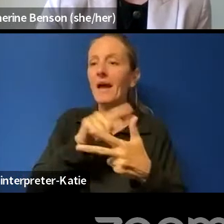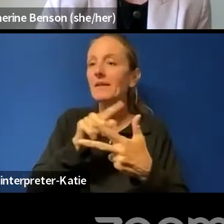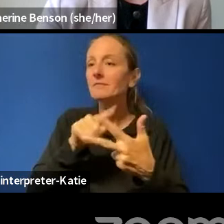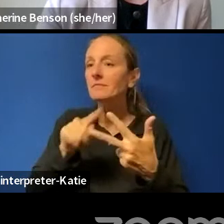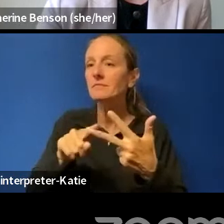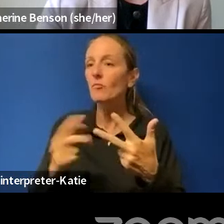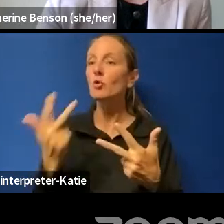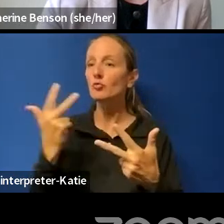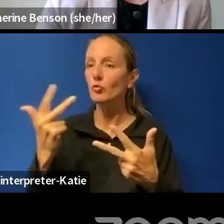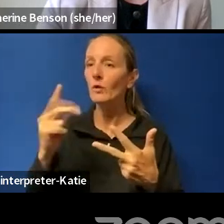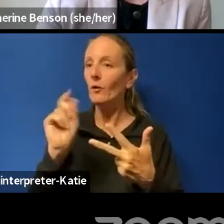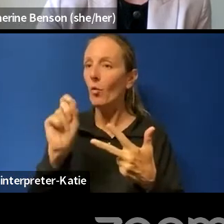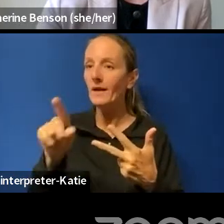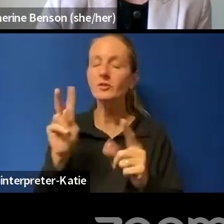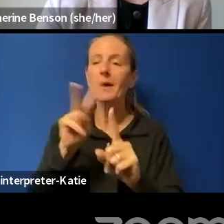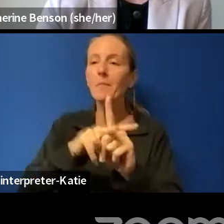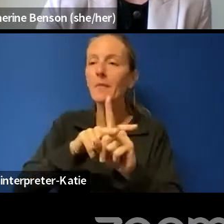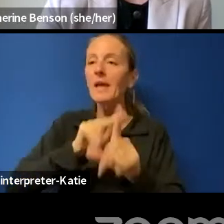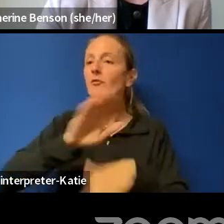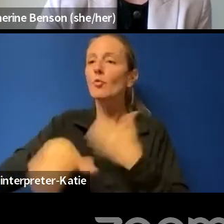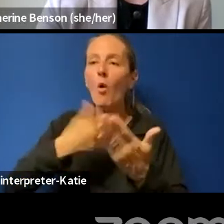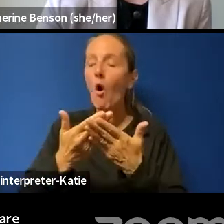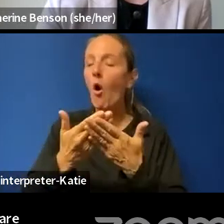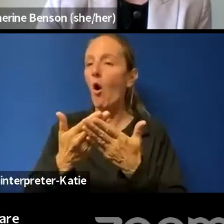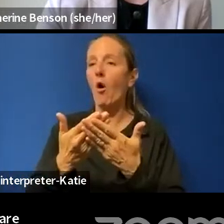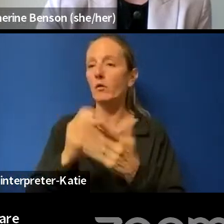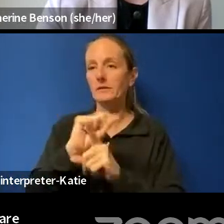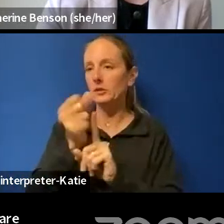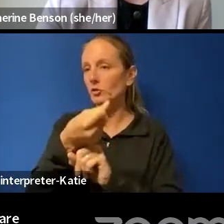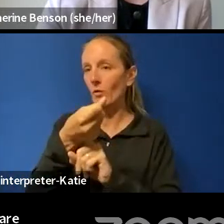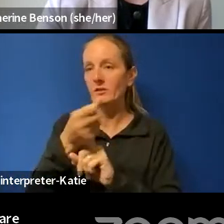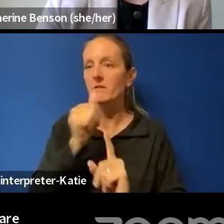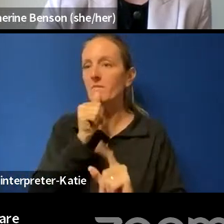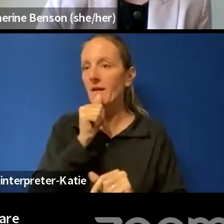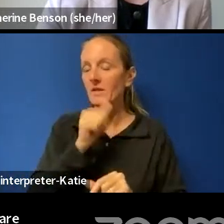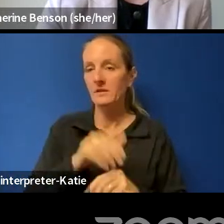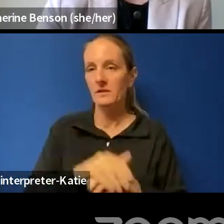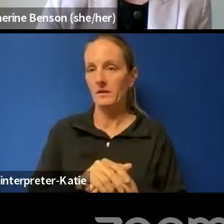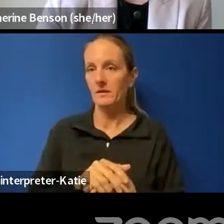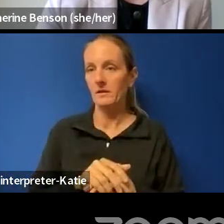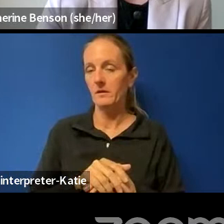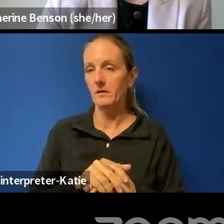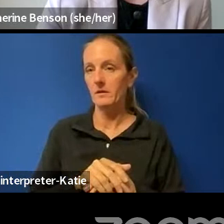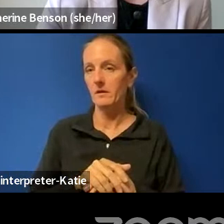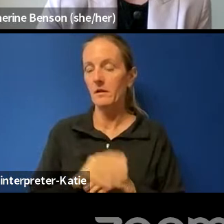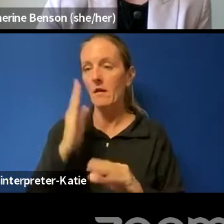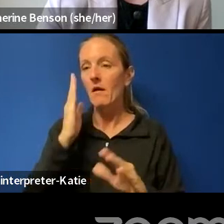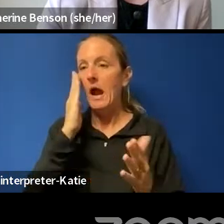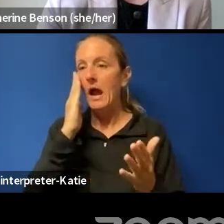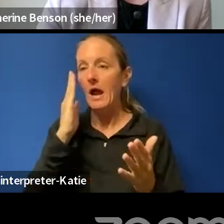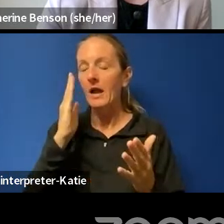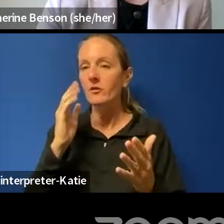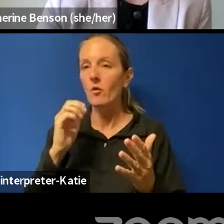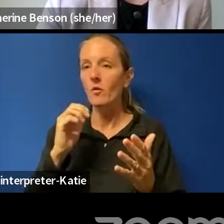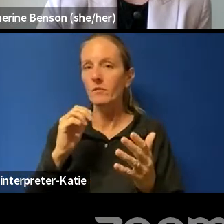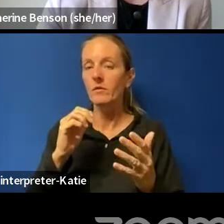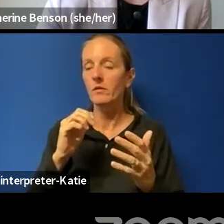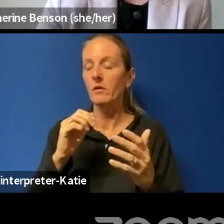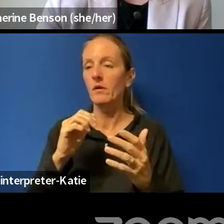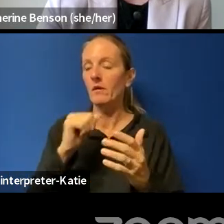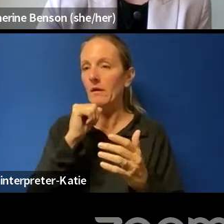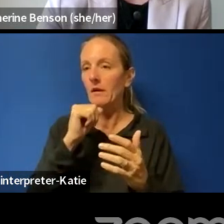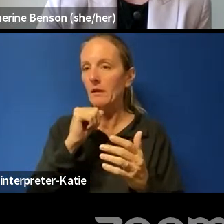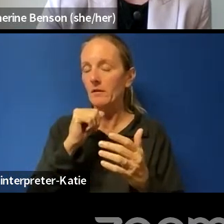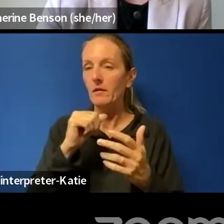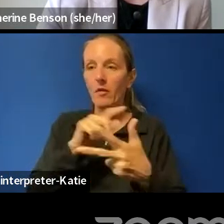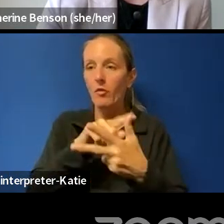to all, all, all contexts of privacy, even though it is a very expansive, expansive space. I think that those,